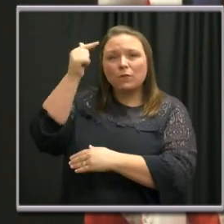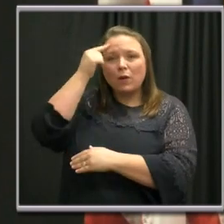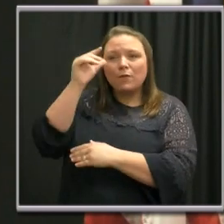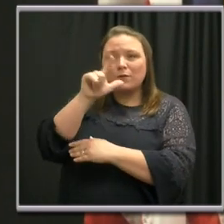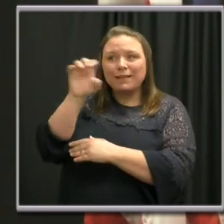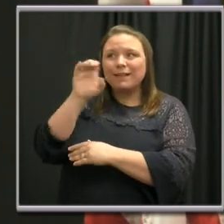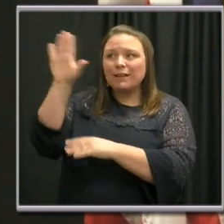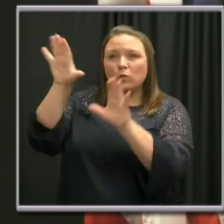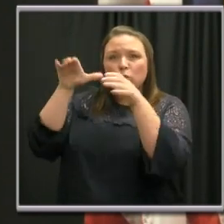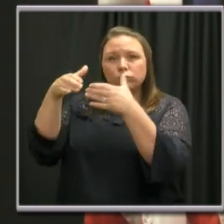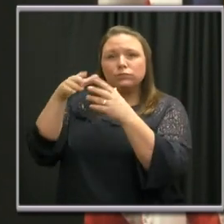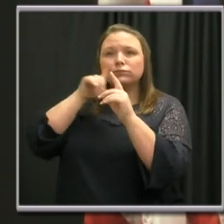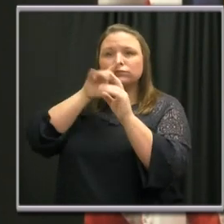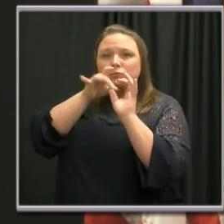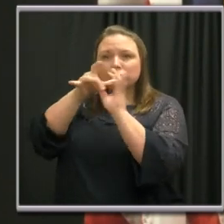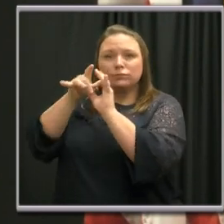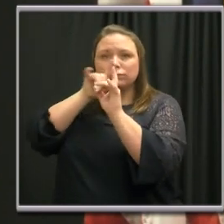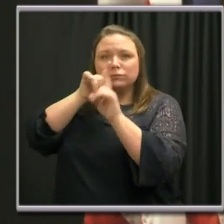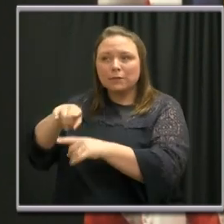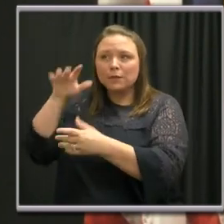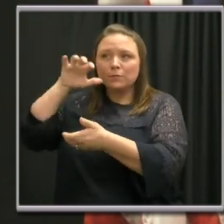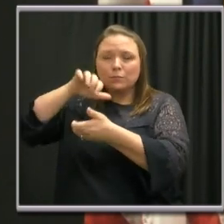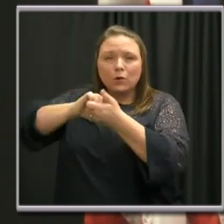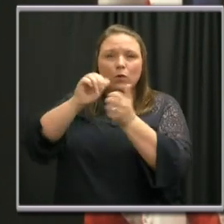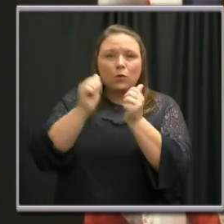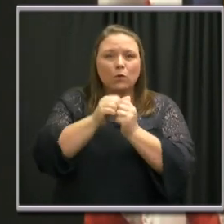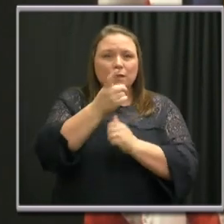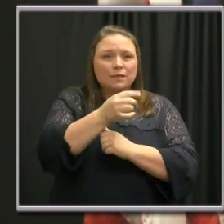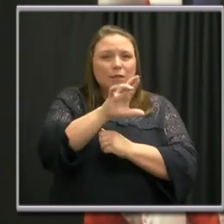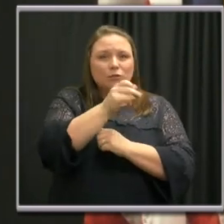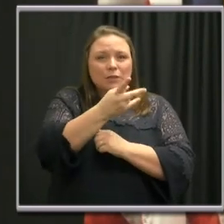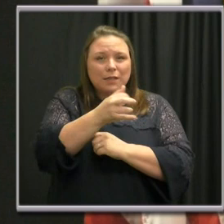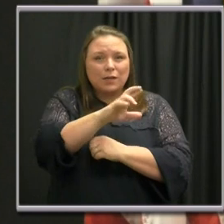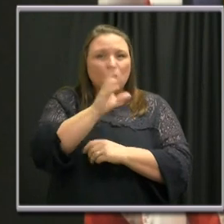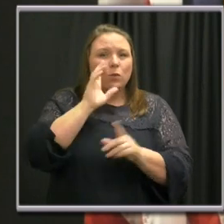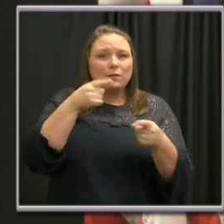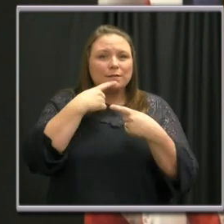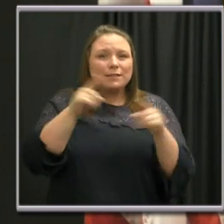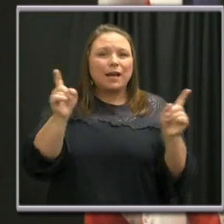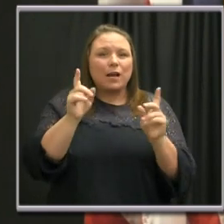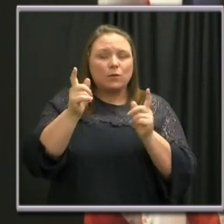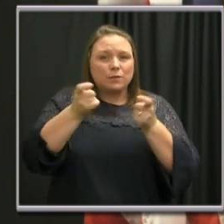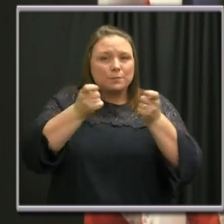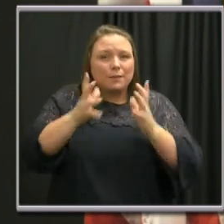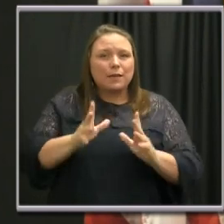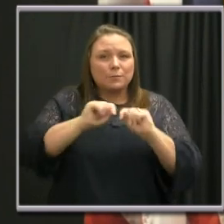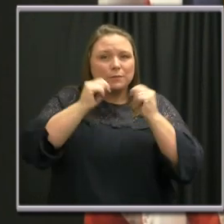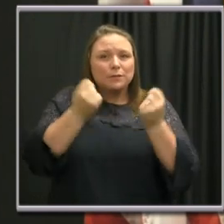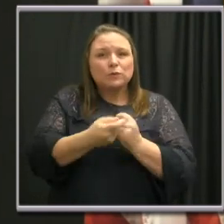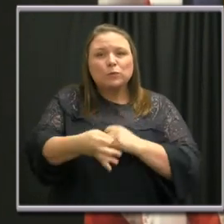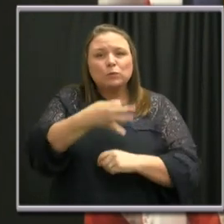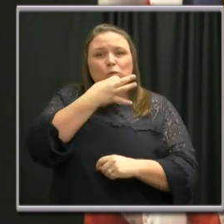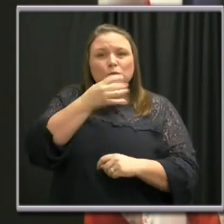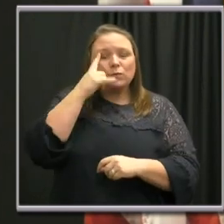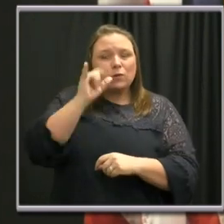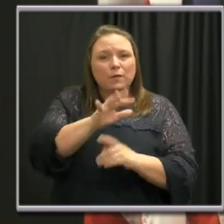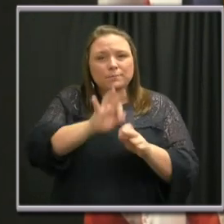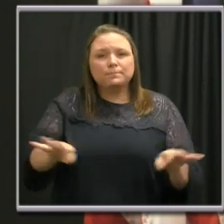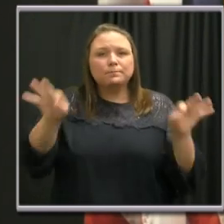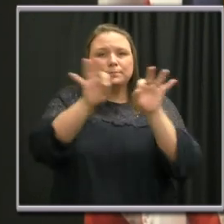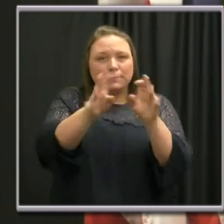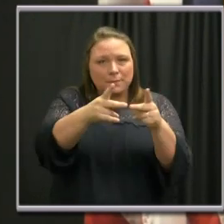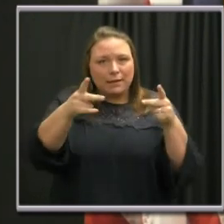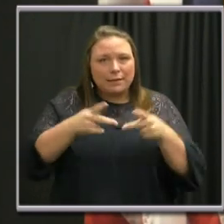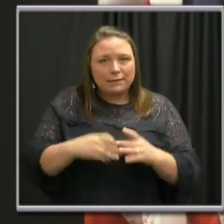Command. In partnership with the state, Dr. Alex Jahanger will be announcing the names of the management team at this important facility.